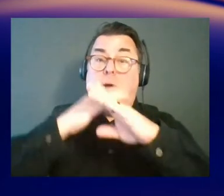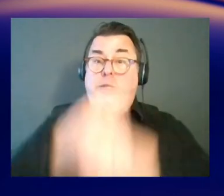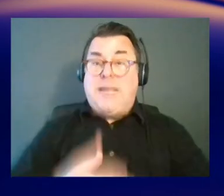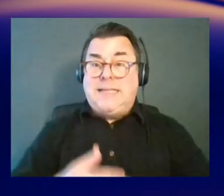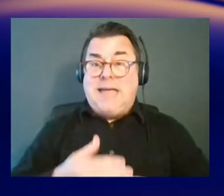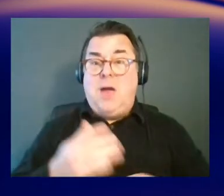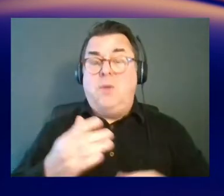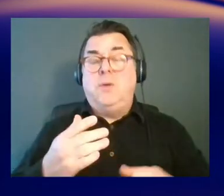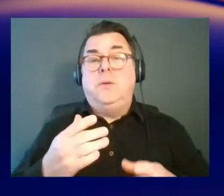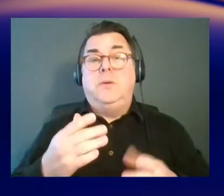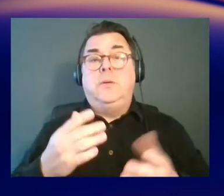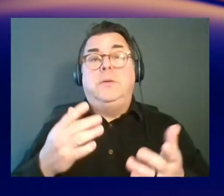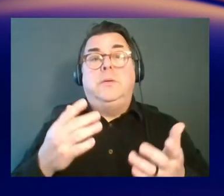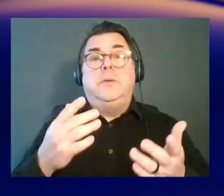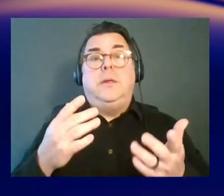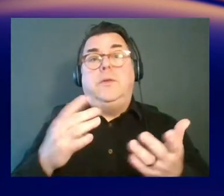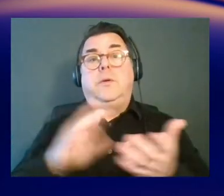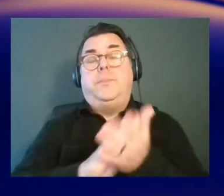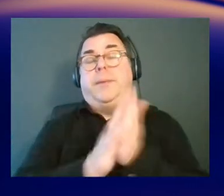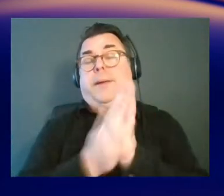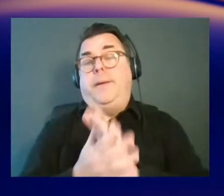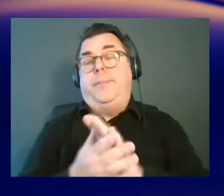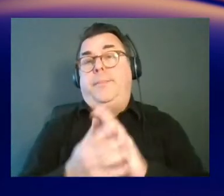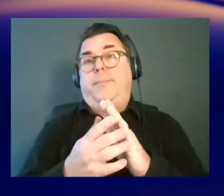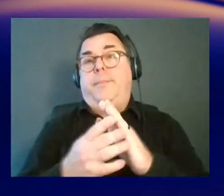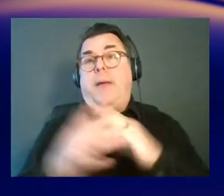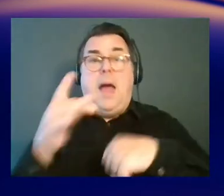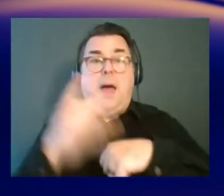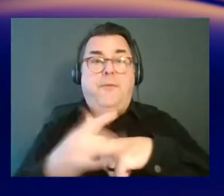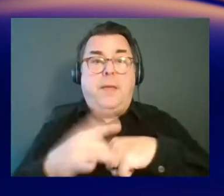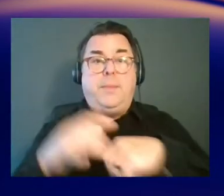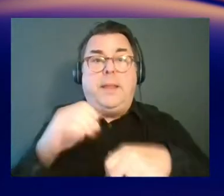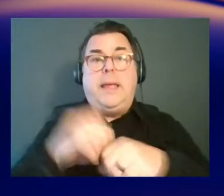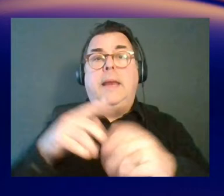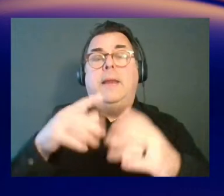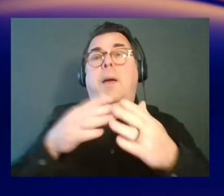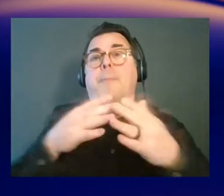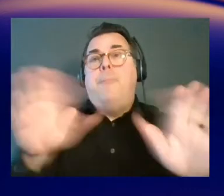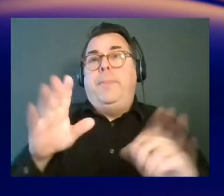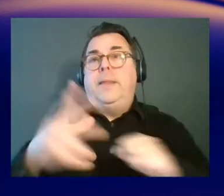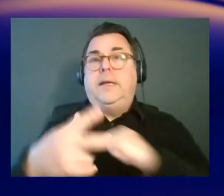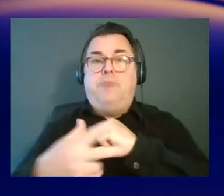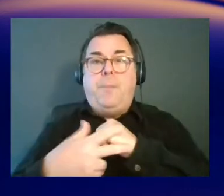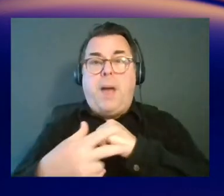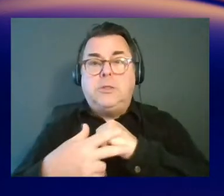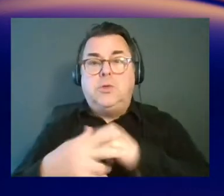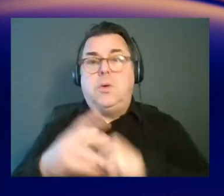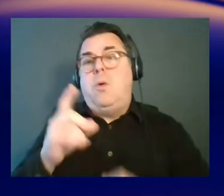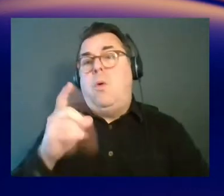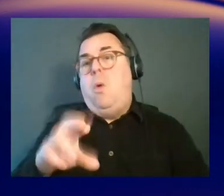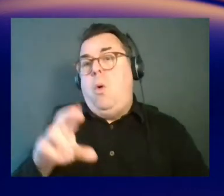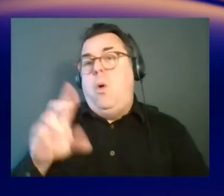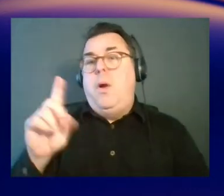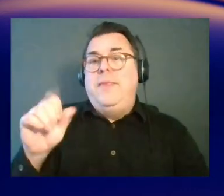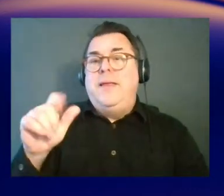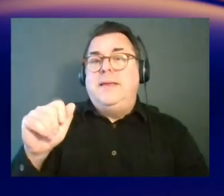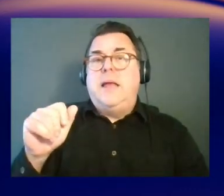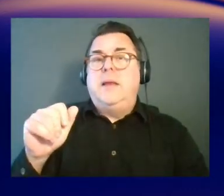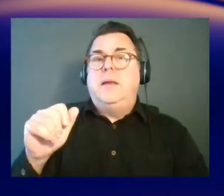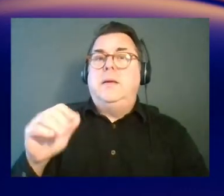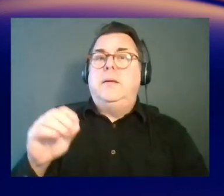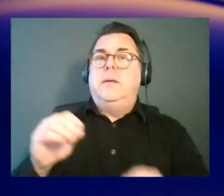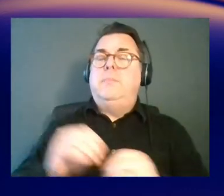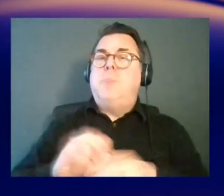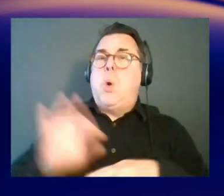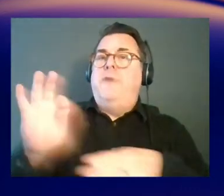surfacing the data in a public repository or make the data more functionally useful